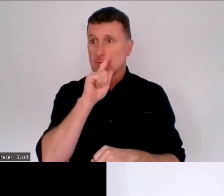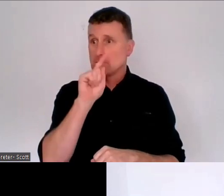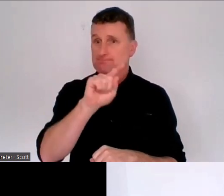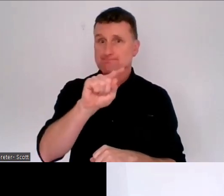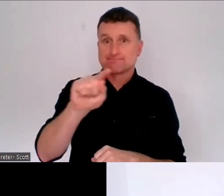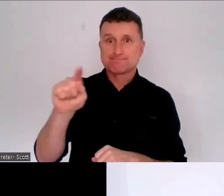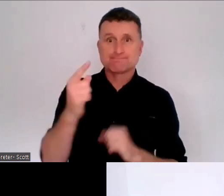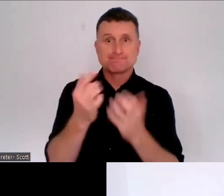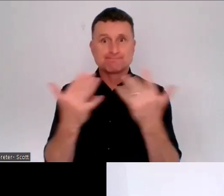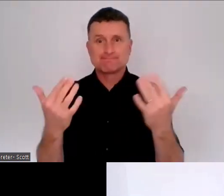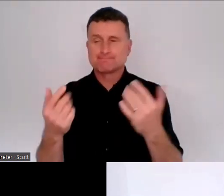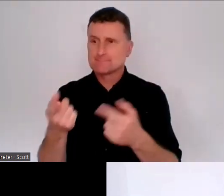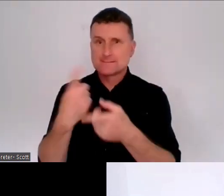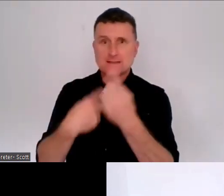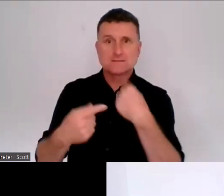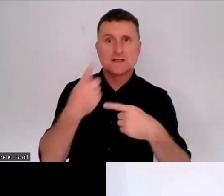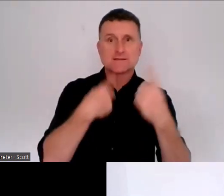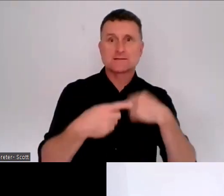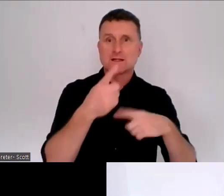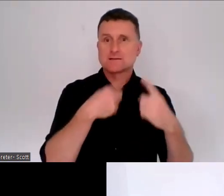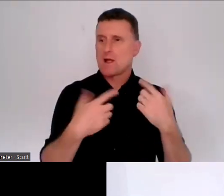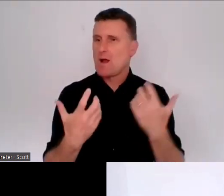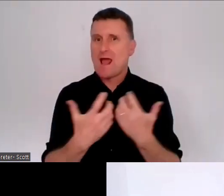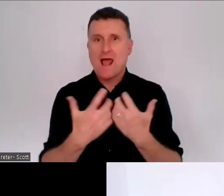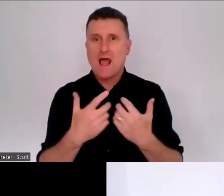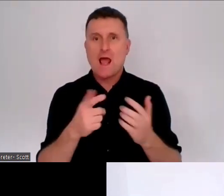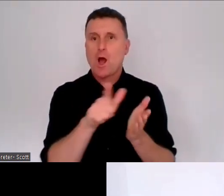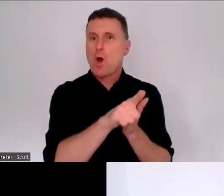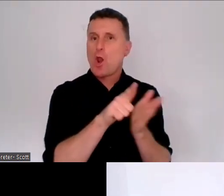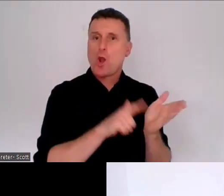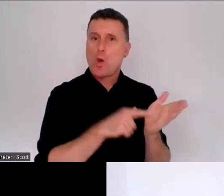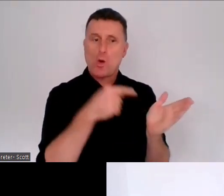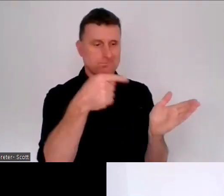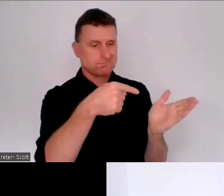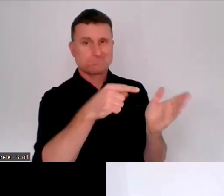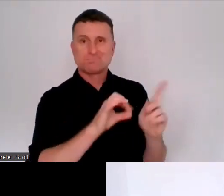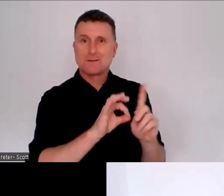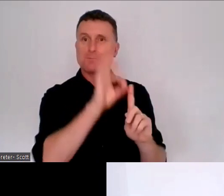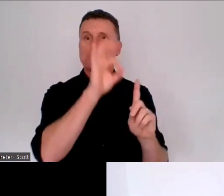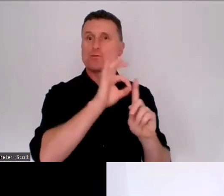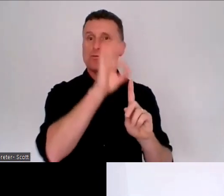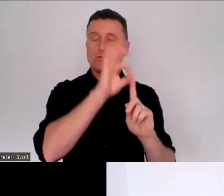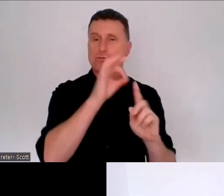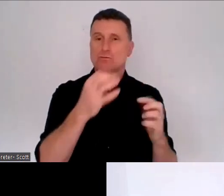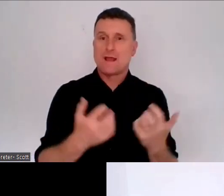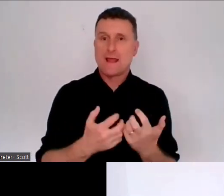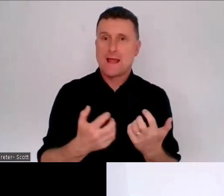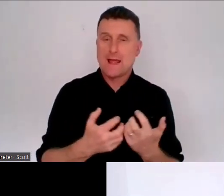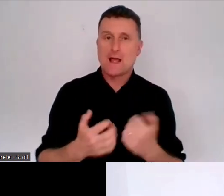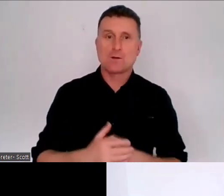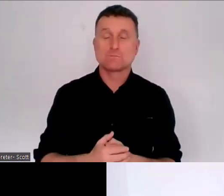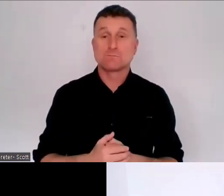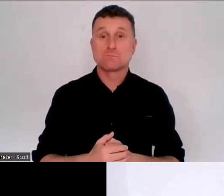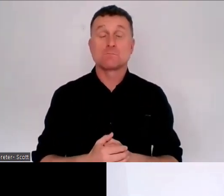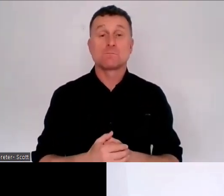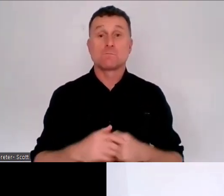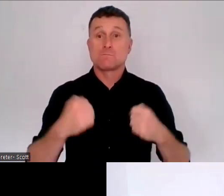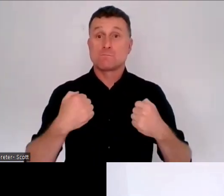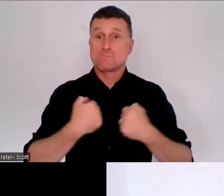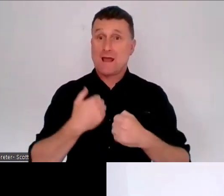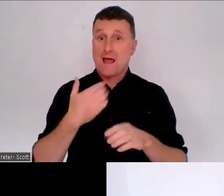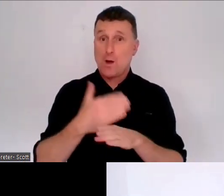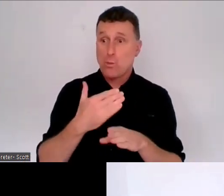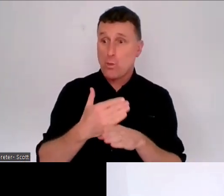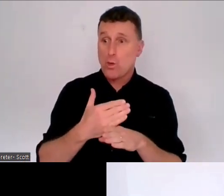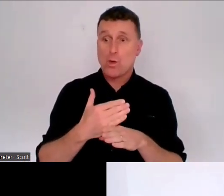improved. And we've spent a lot of time planning and consulting with different organisations and community groups